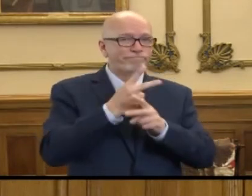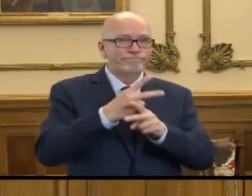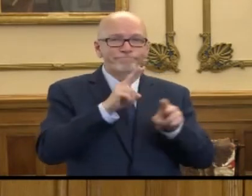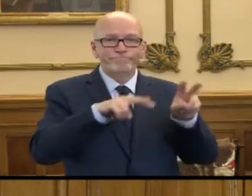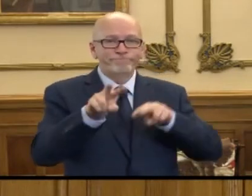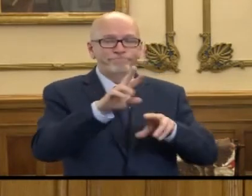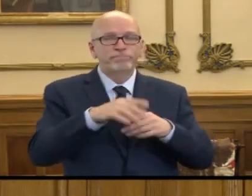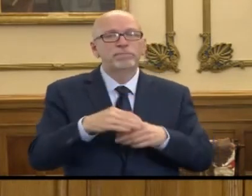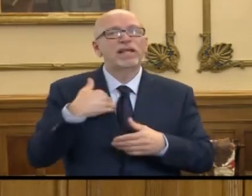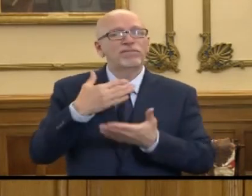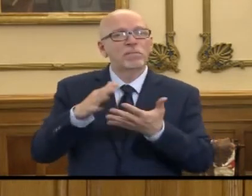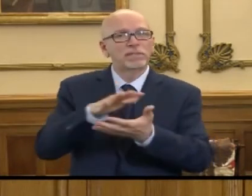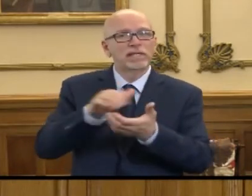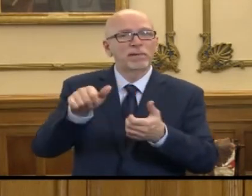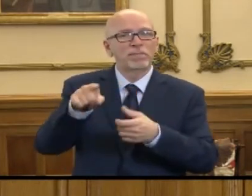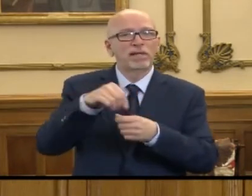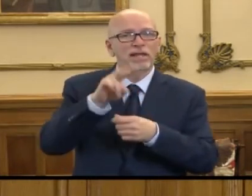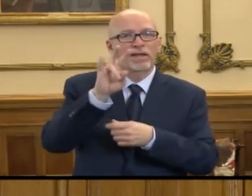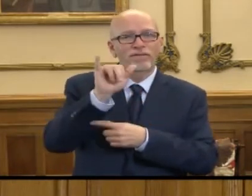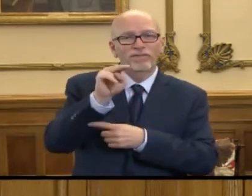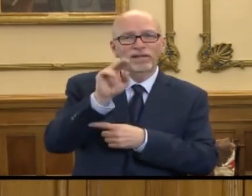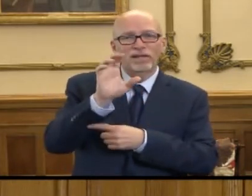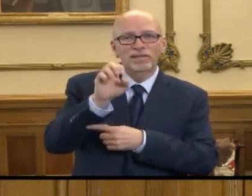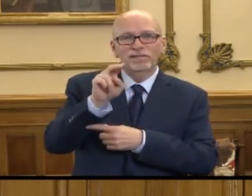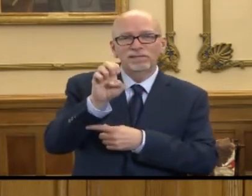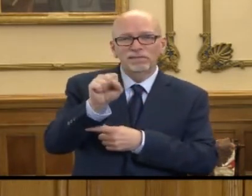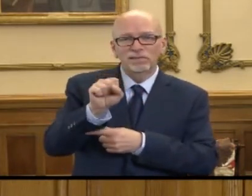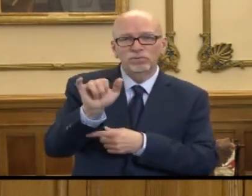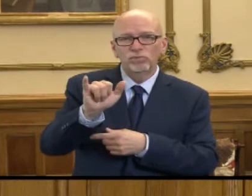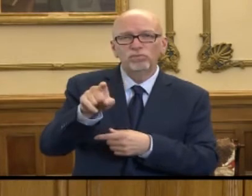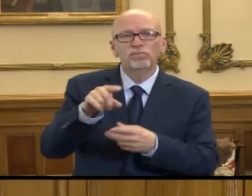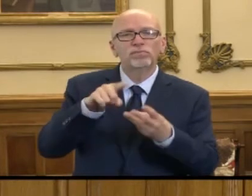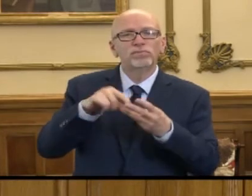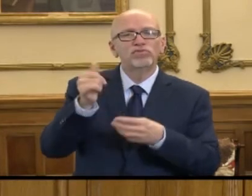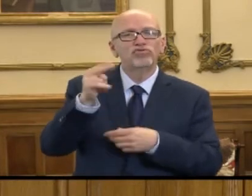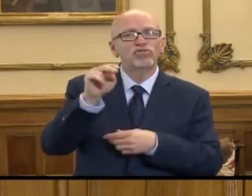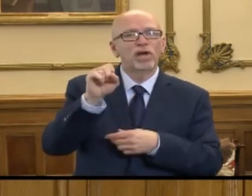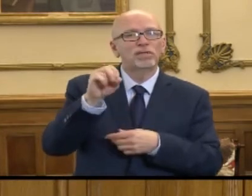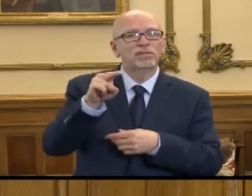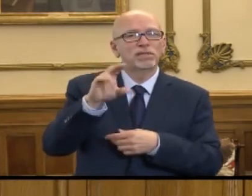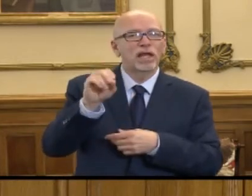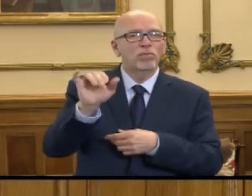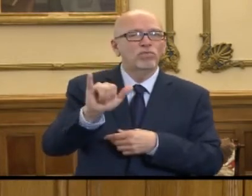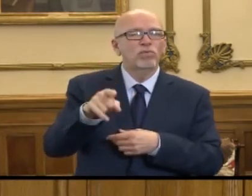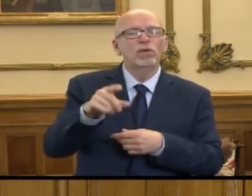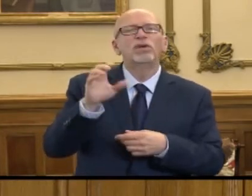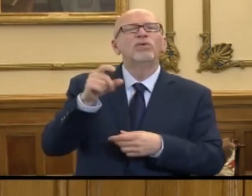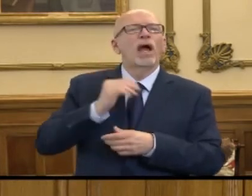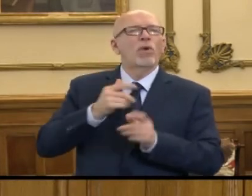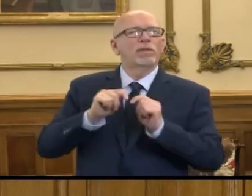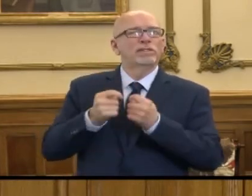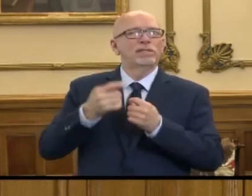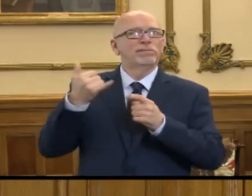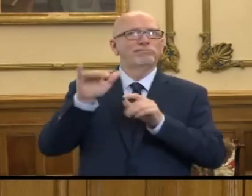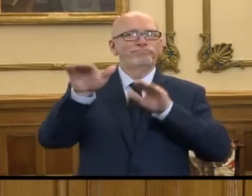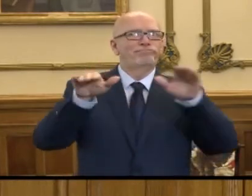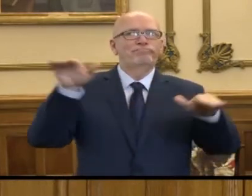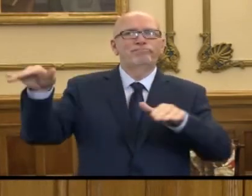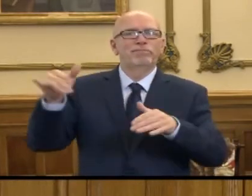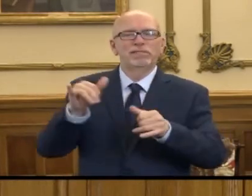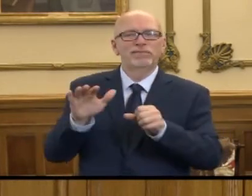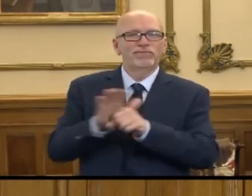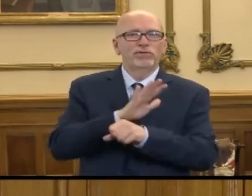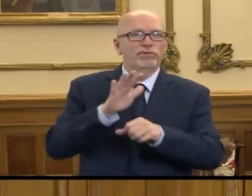We also had some damage down in Vincennes and over in Johnson County as well. So our team is out there. They're